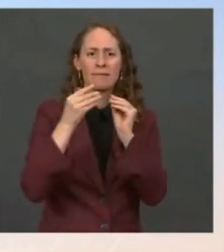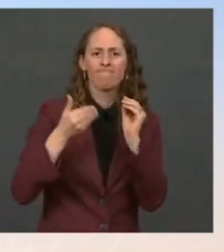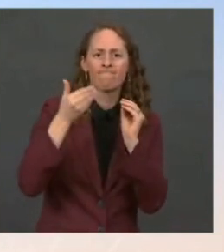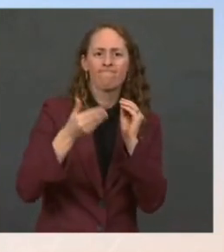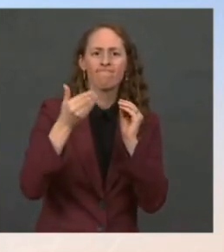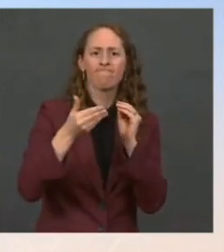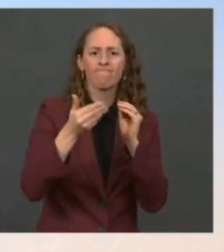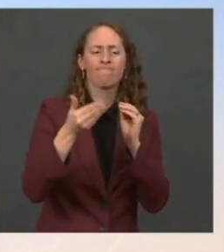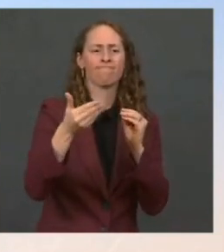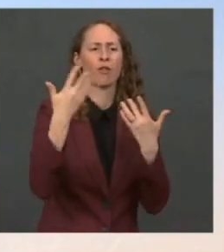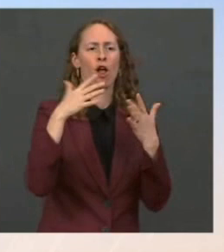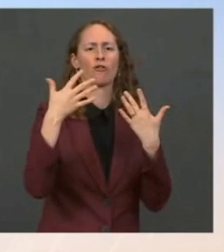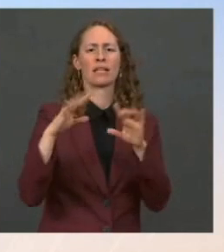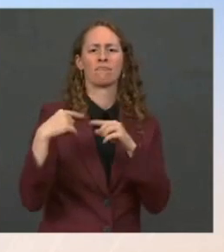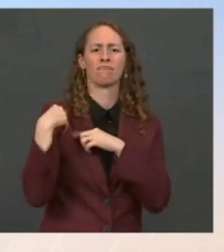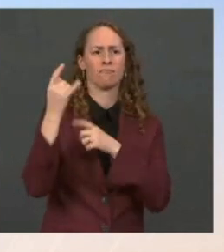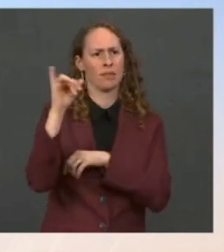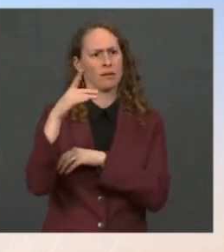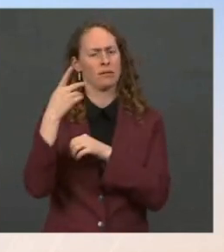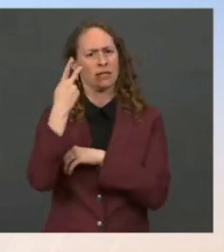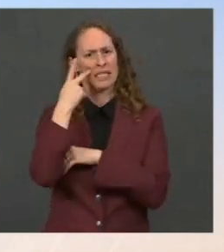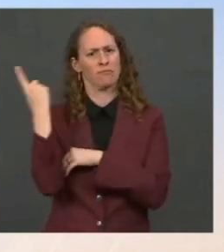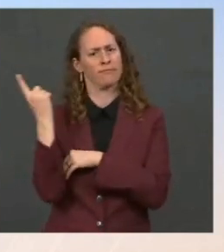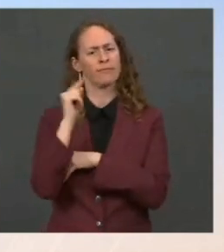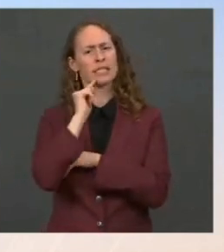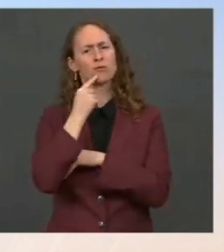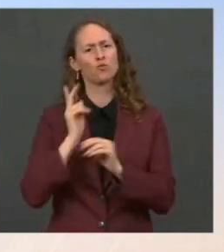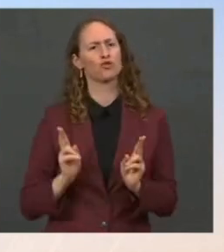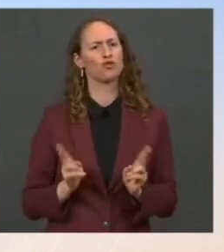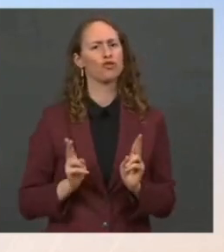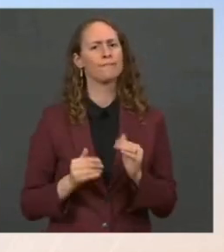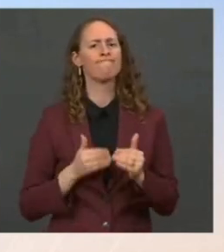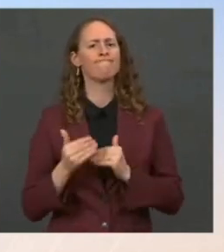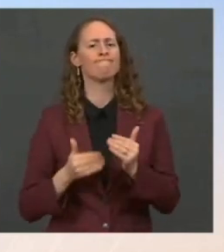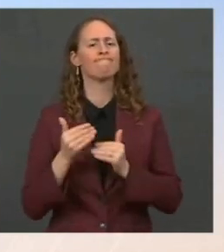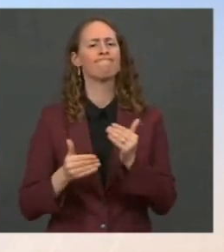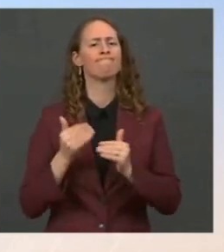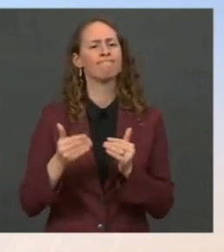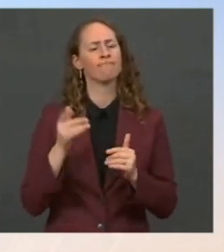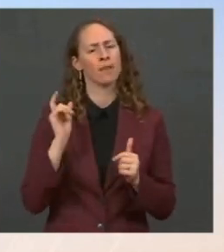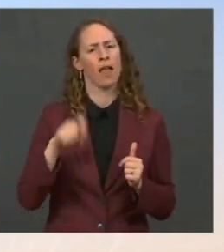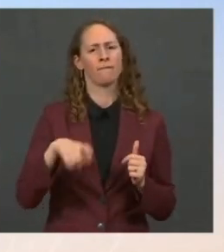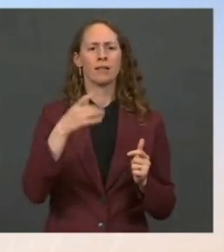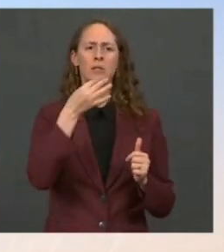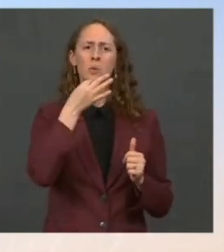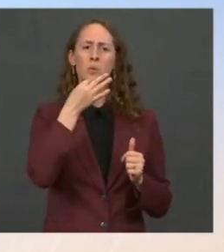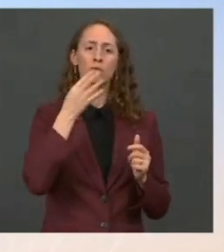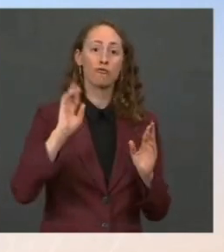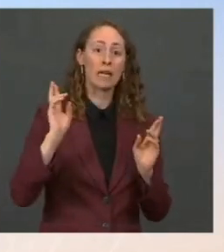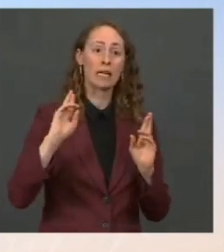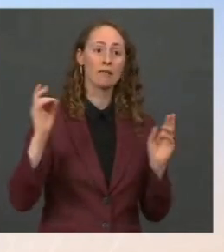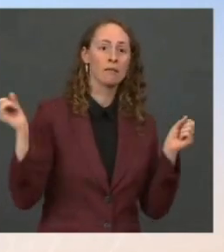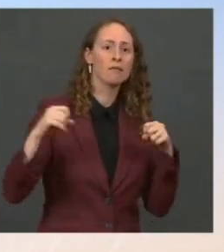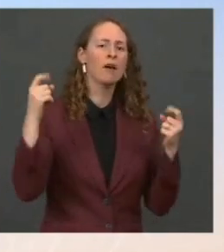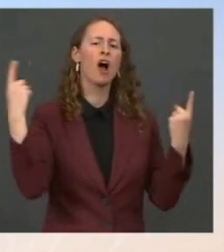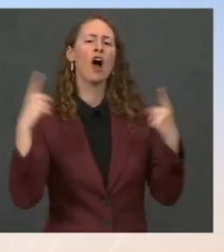urgent he feels moving things forward, coming to an agreed upon path forward, and moving towards delivering to the American people is.